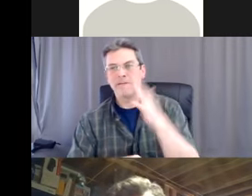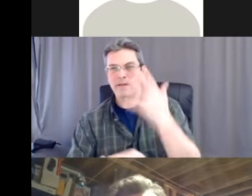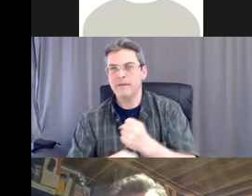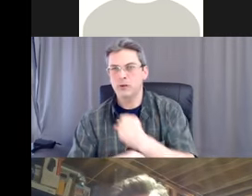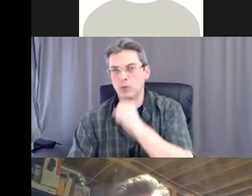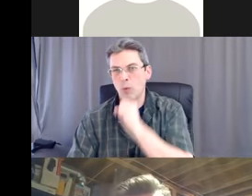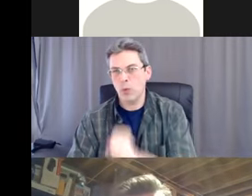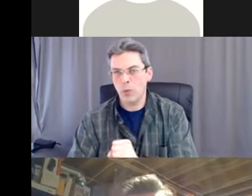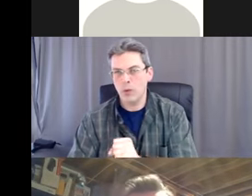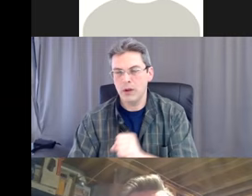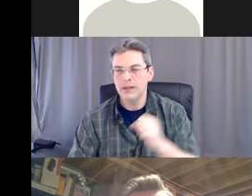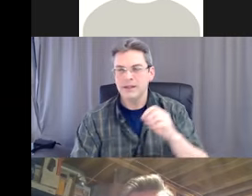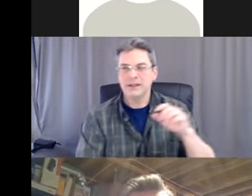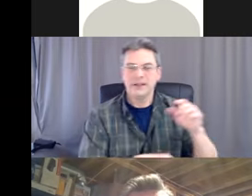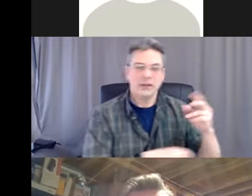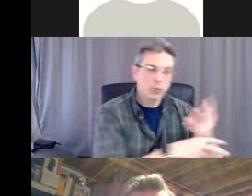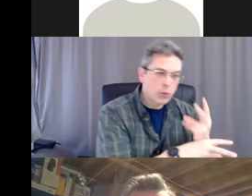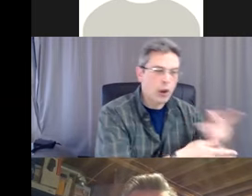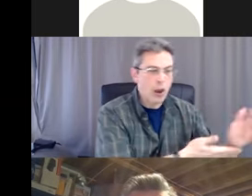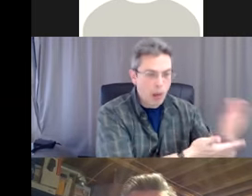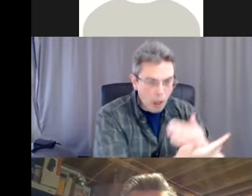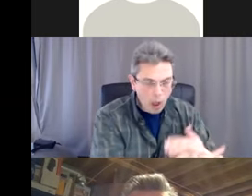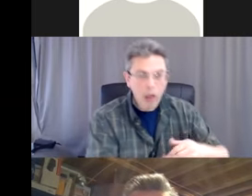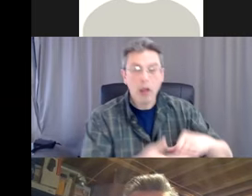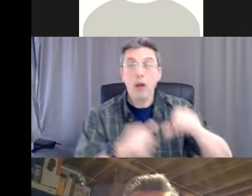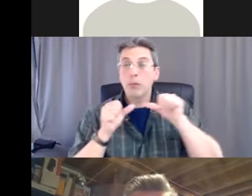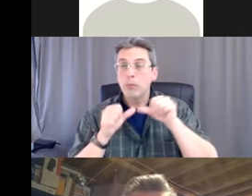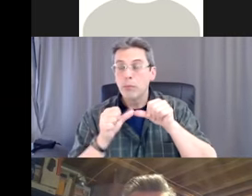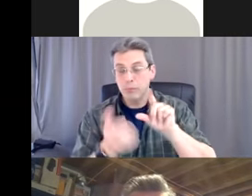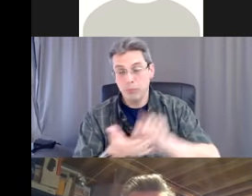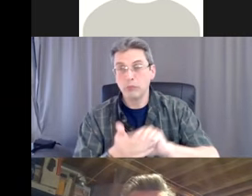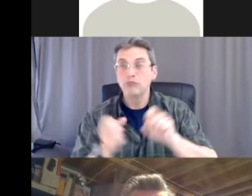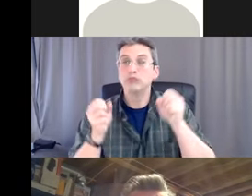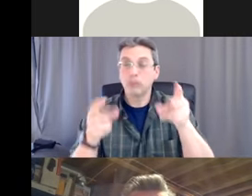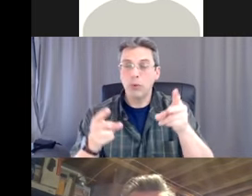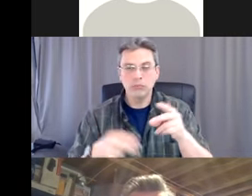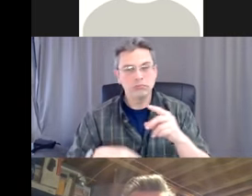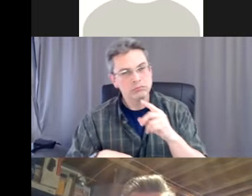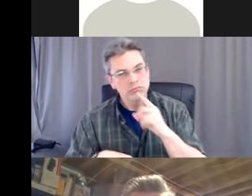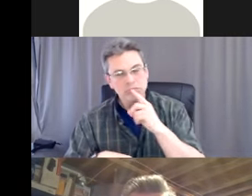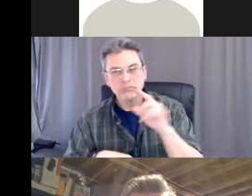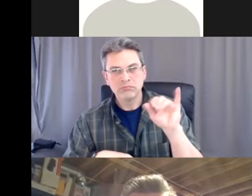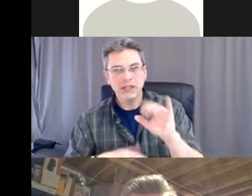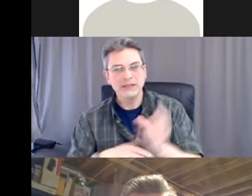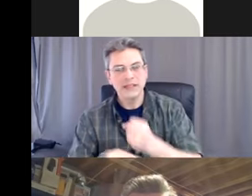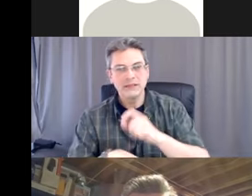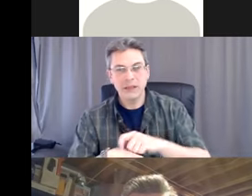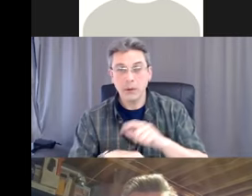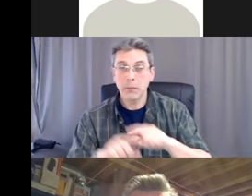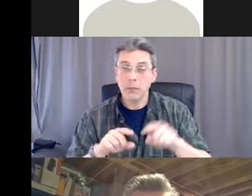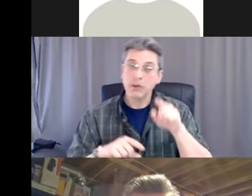then publish it. So infectious diseases account for more than 17 million or one in three deaths worldwide.